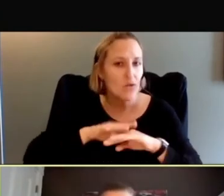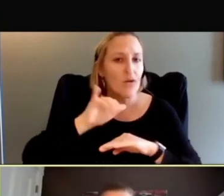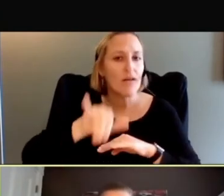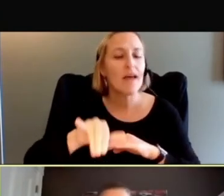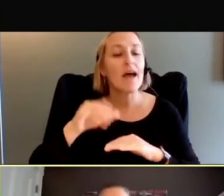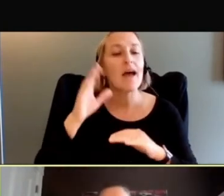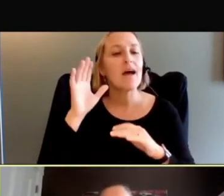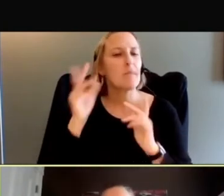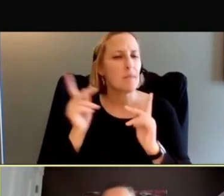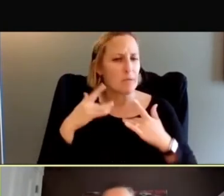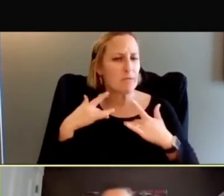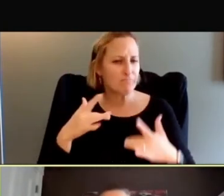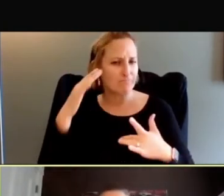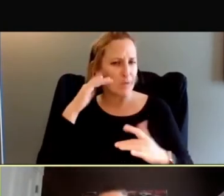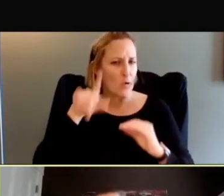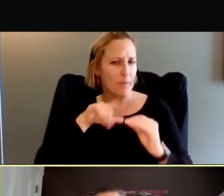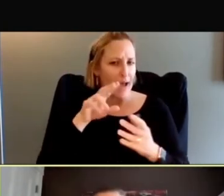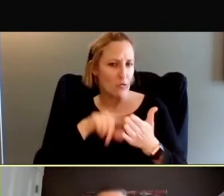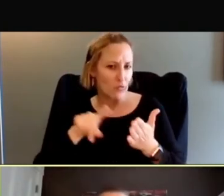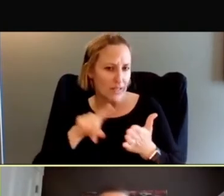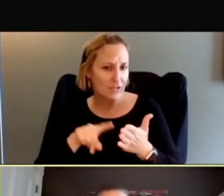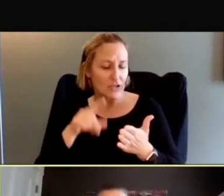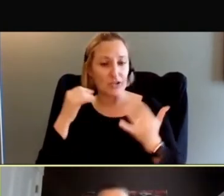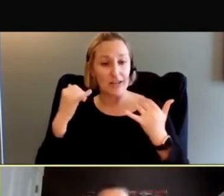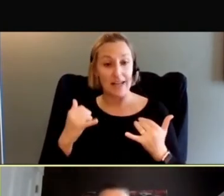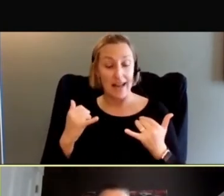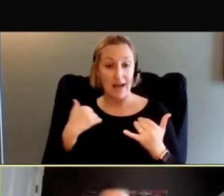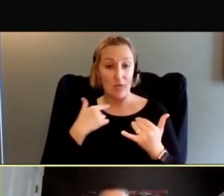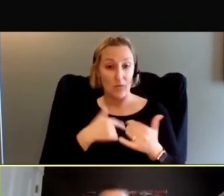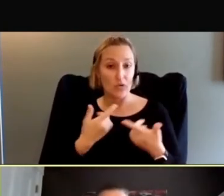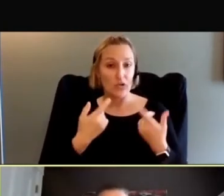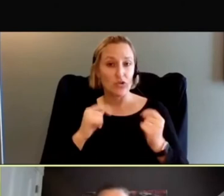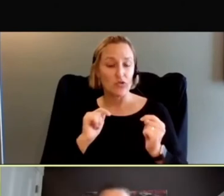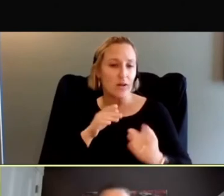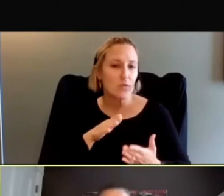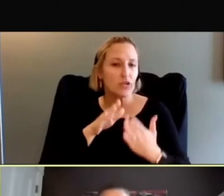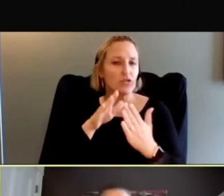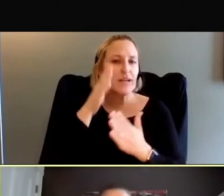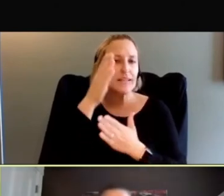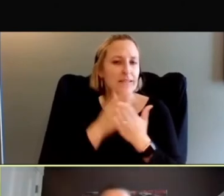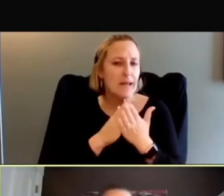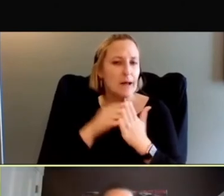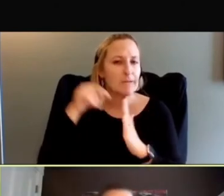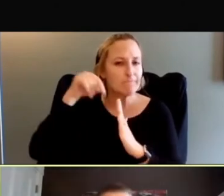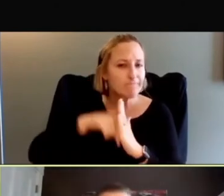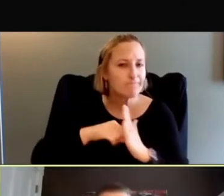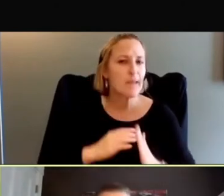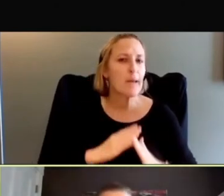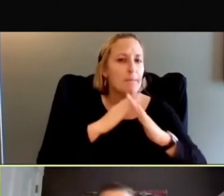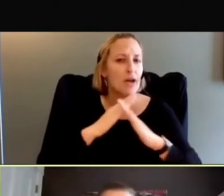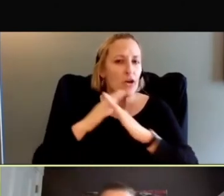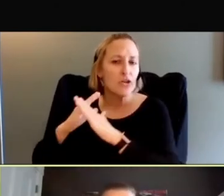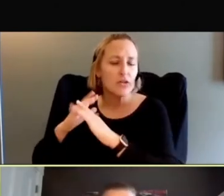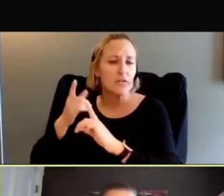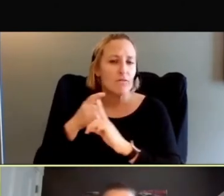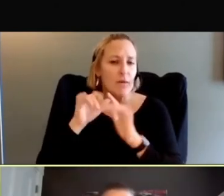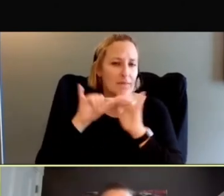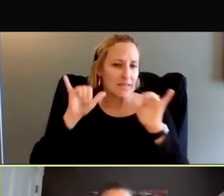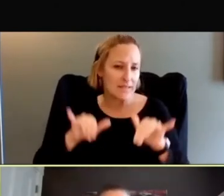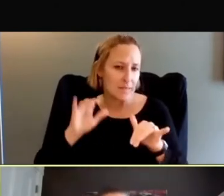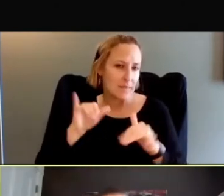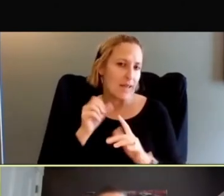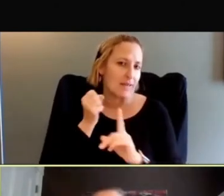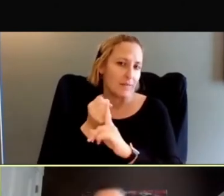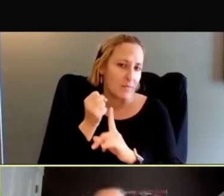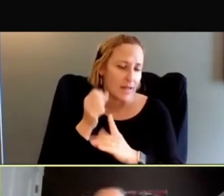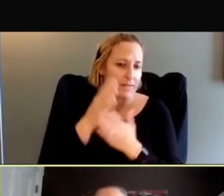about research, and this is sort of a way to help address some of the systemic barriers that are affecting some of our communities. And